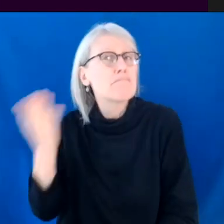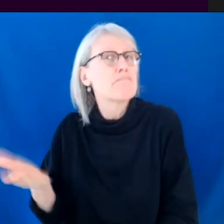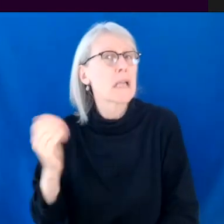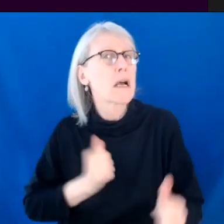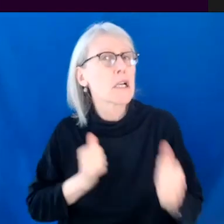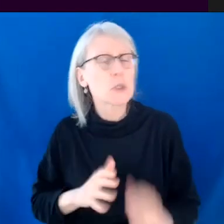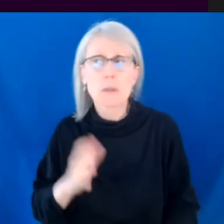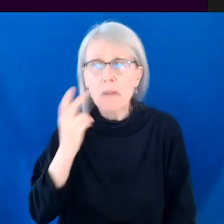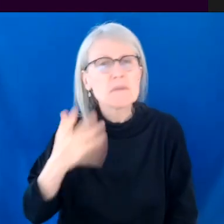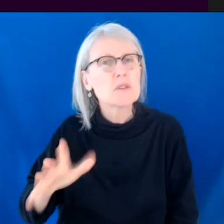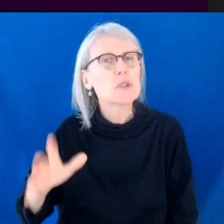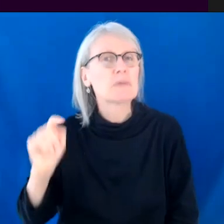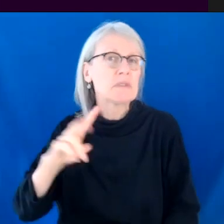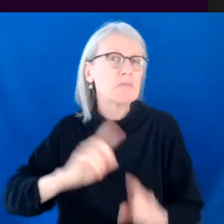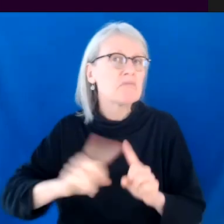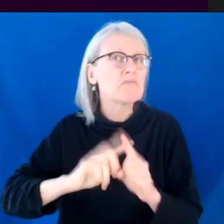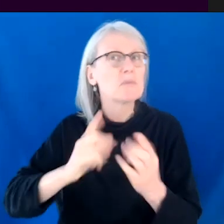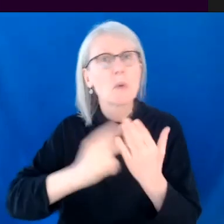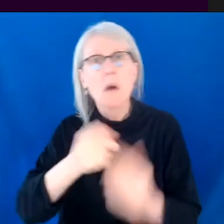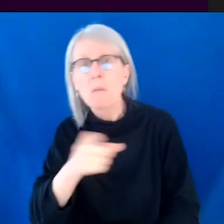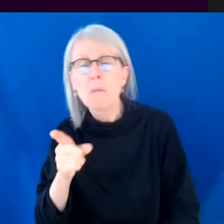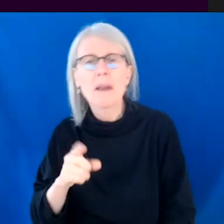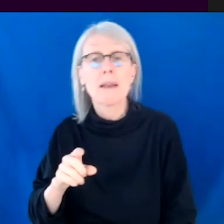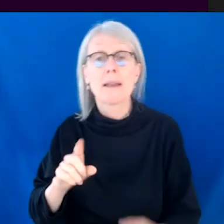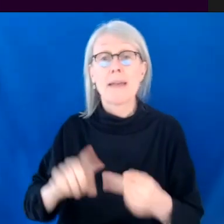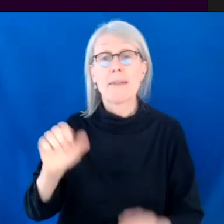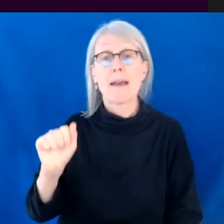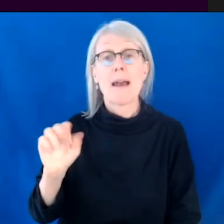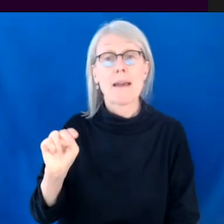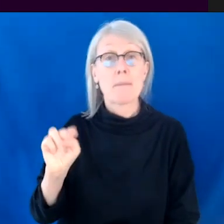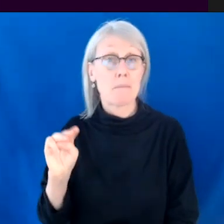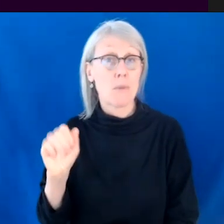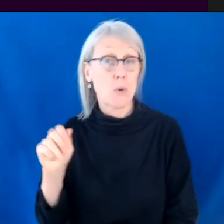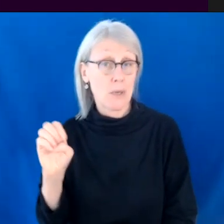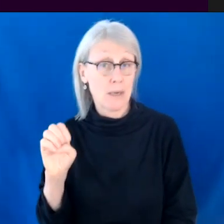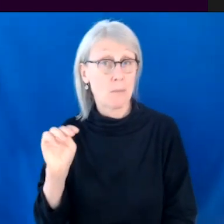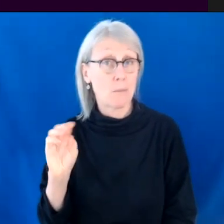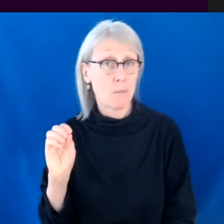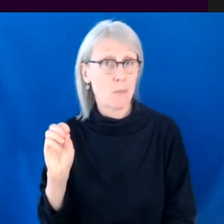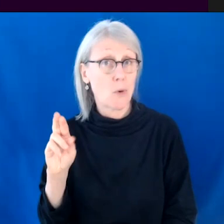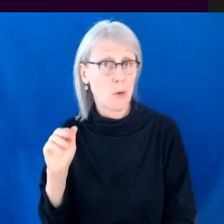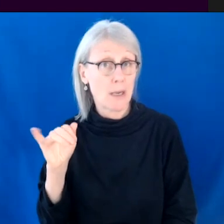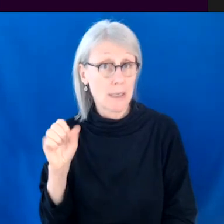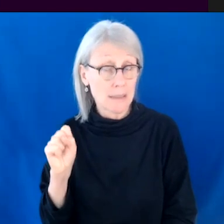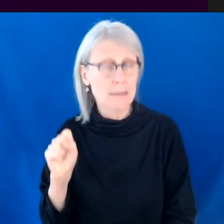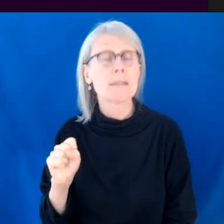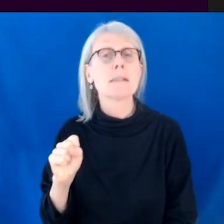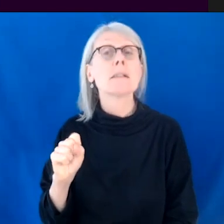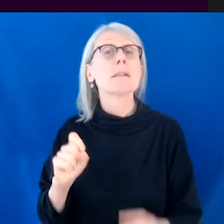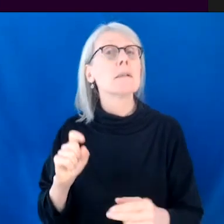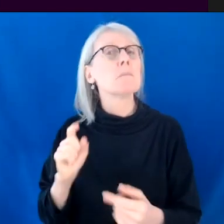I had seen on television shows. Um, and then Anne-Marie was, uh, I had met her once.